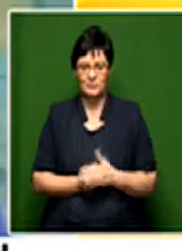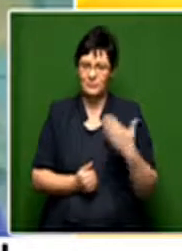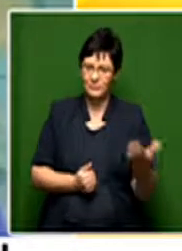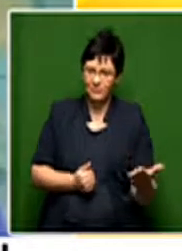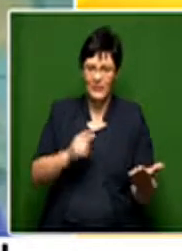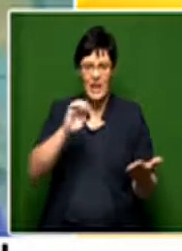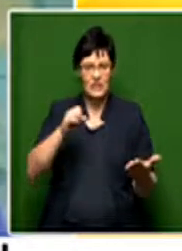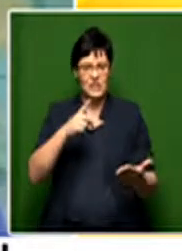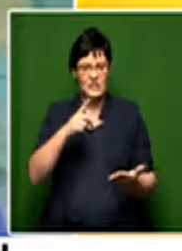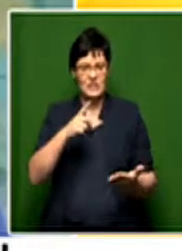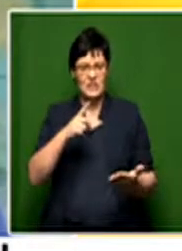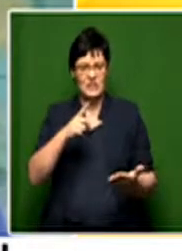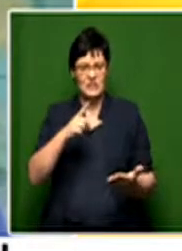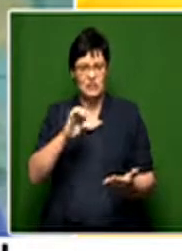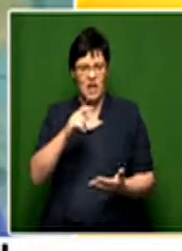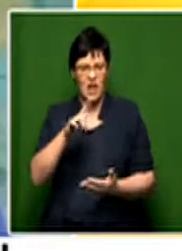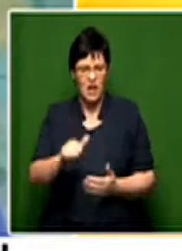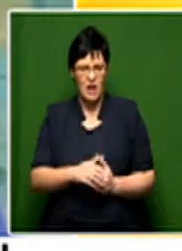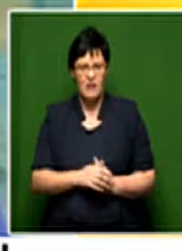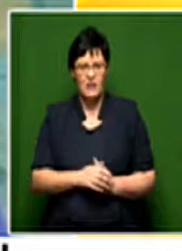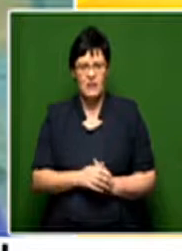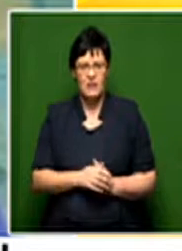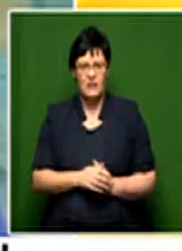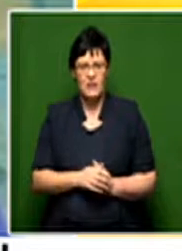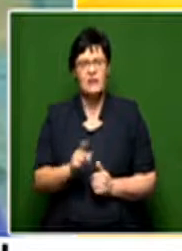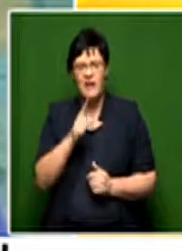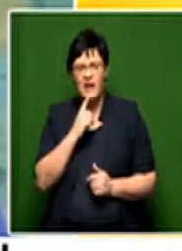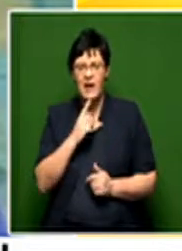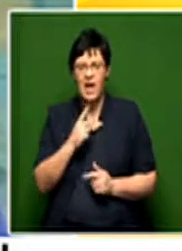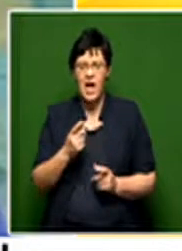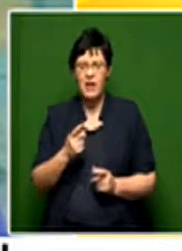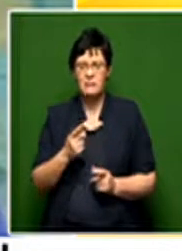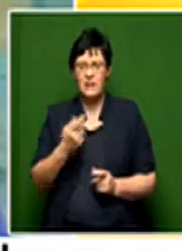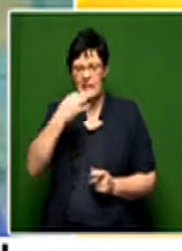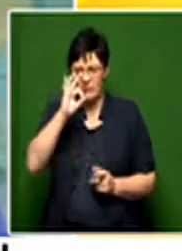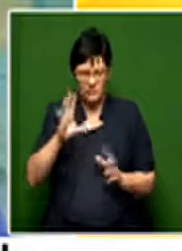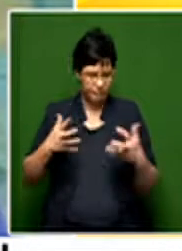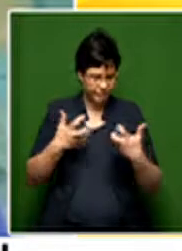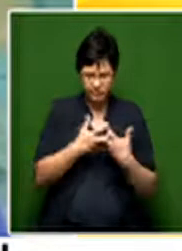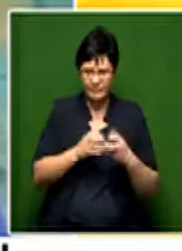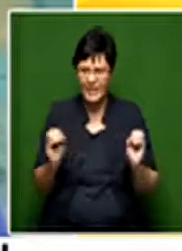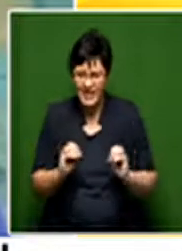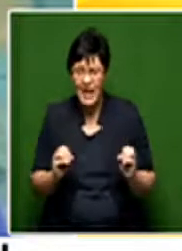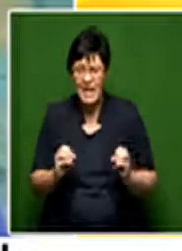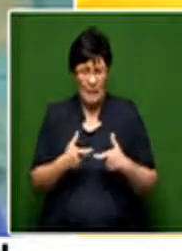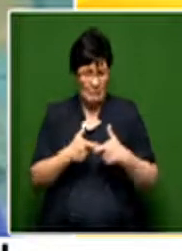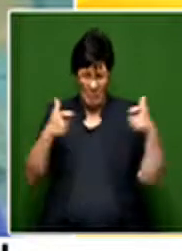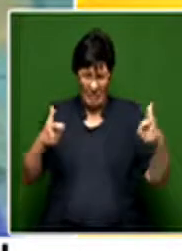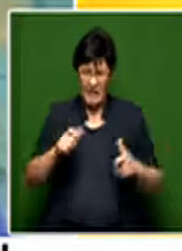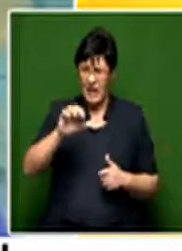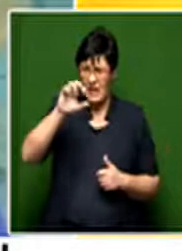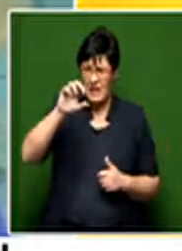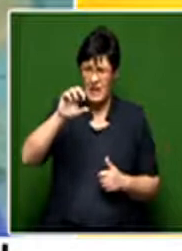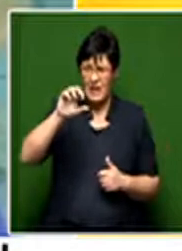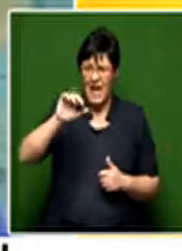Angela, I gave a little bit of the the information about statelessness and how big the situation is in Southern Africa.